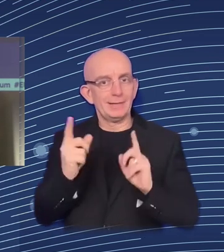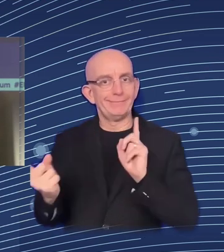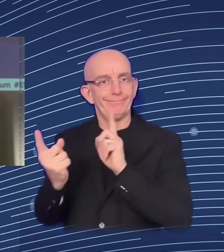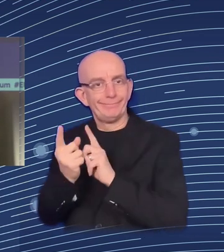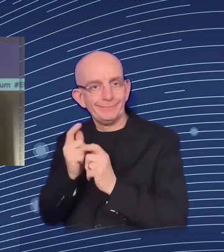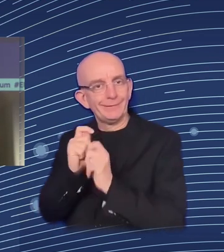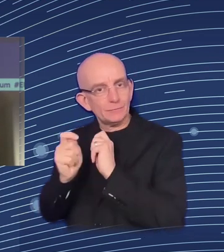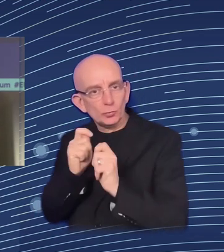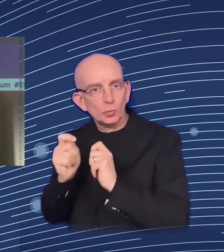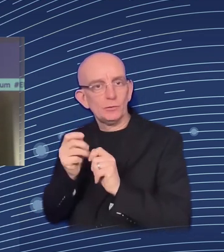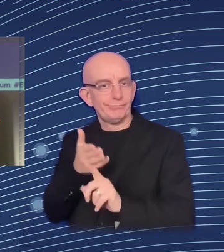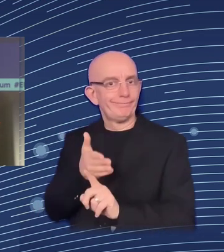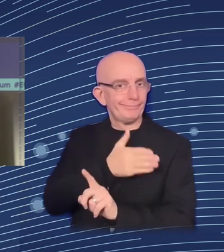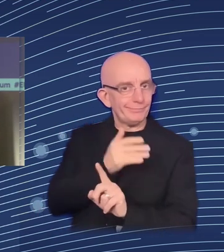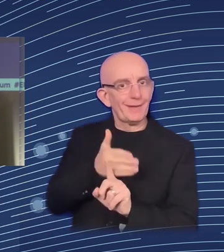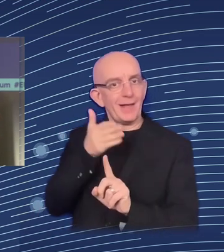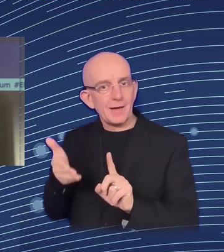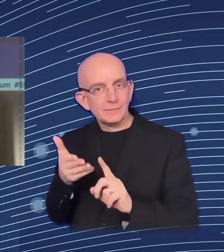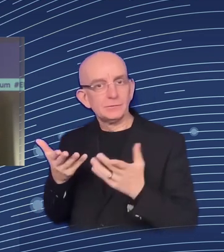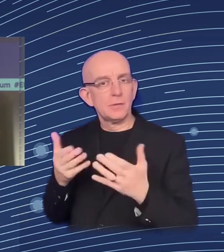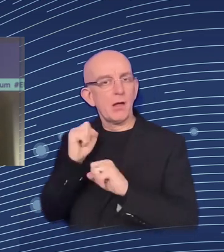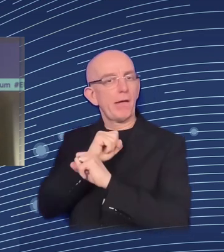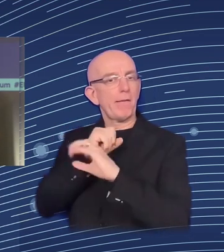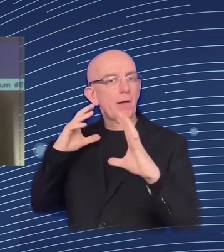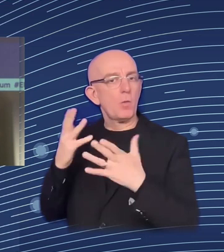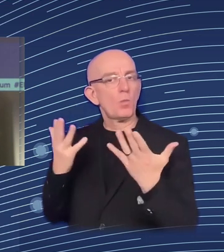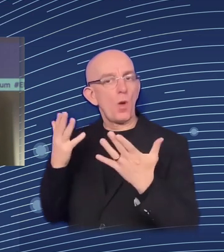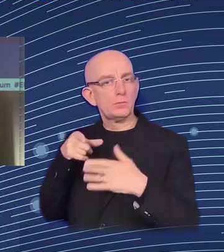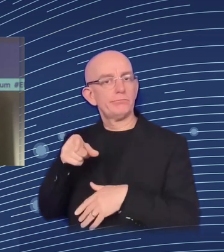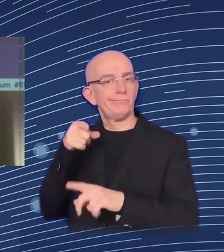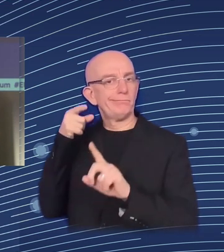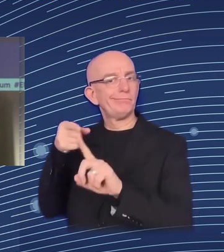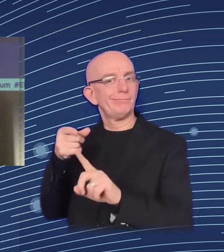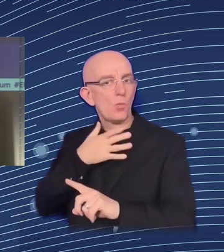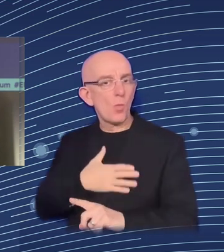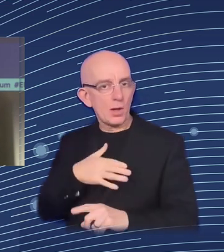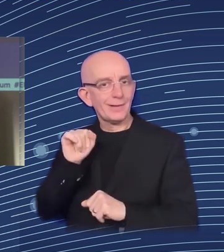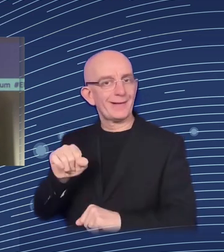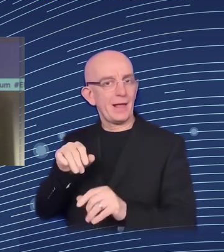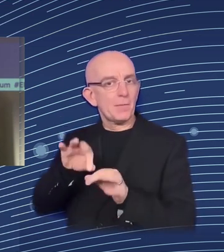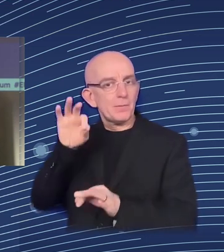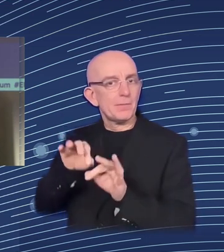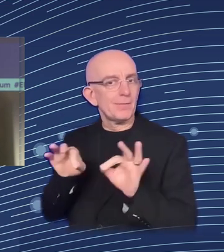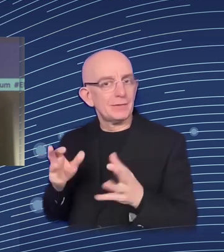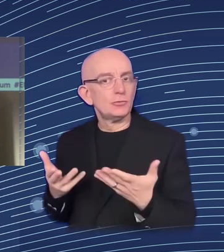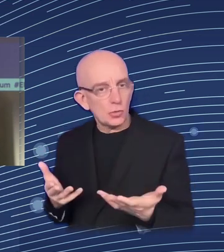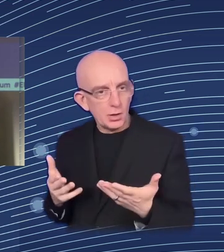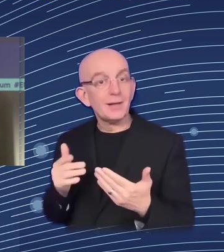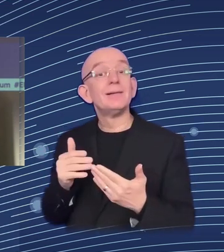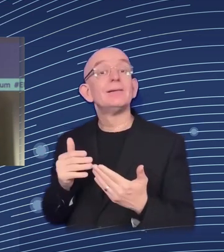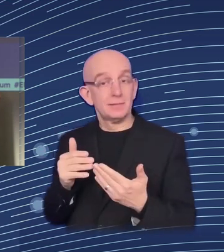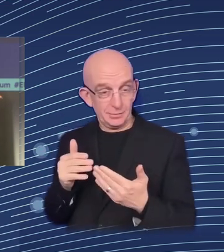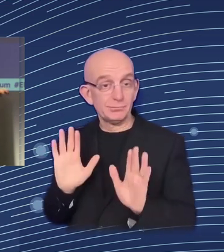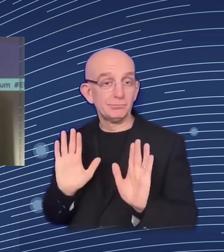just some examples that we've done very, very recently. For instance, evaluation of the impact of a subsidy to